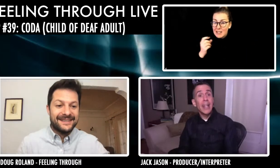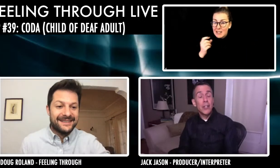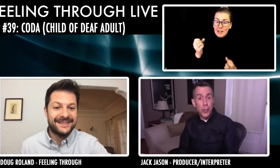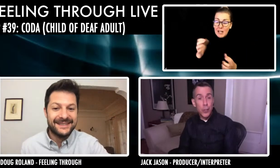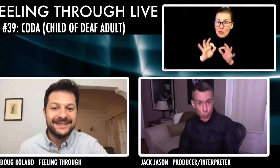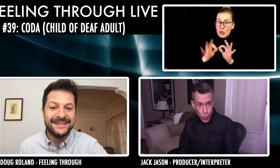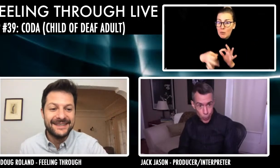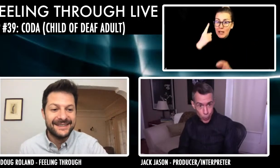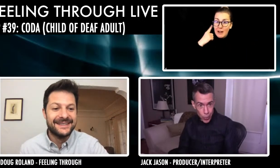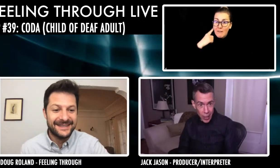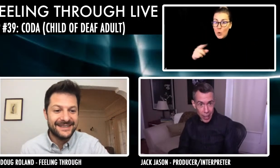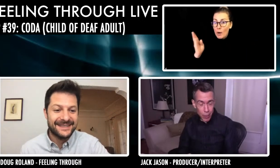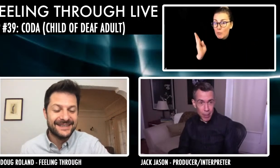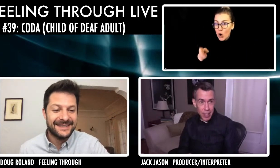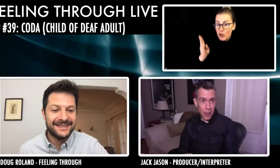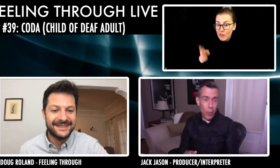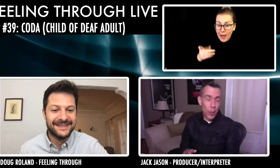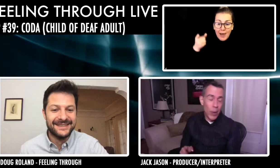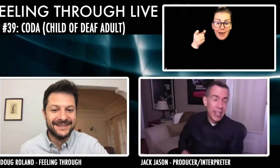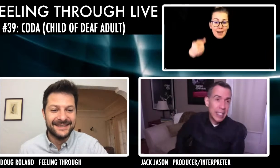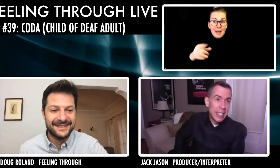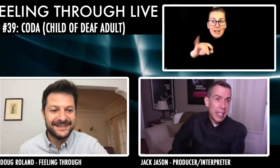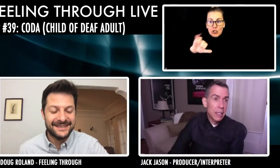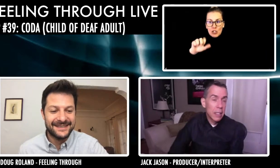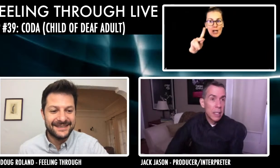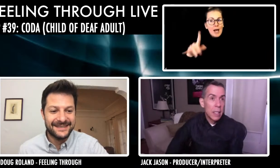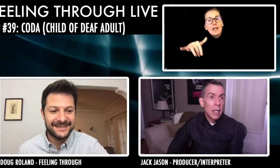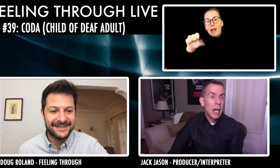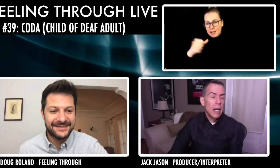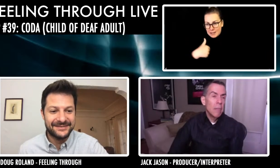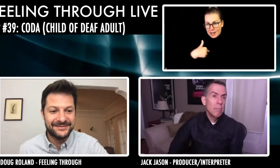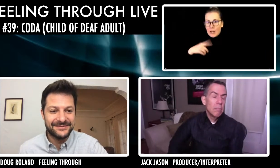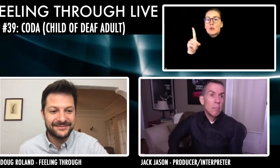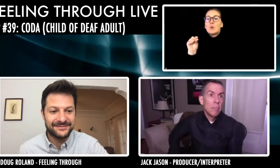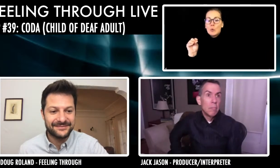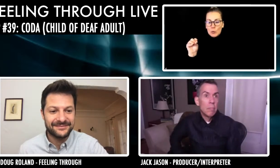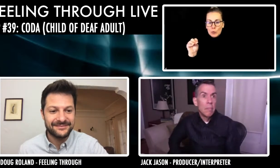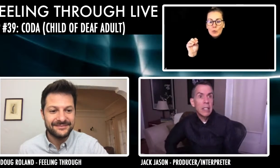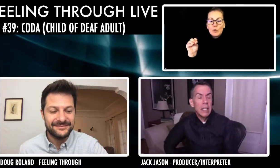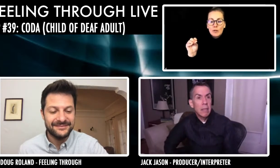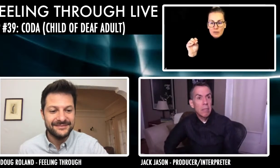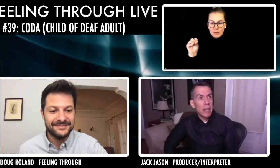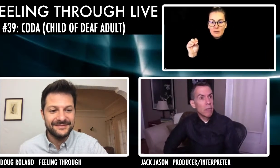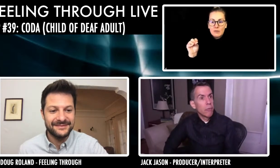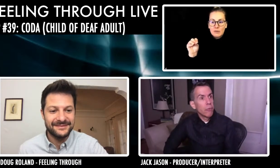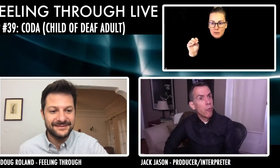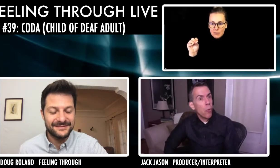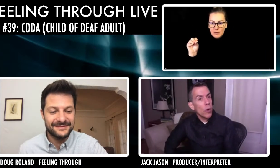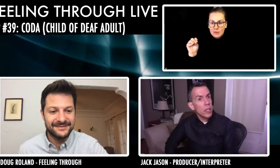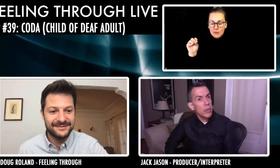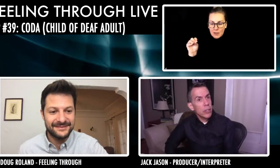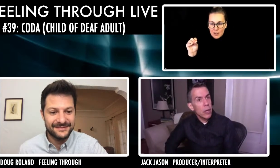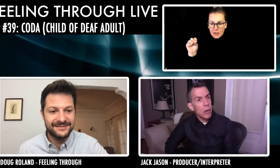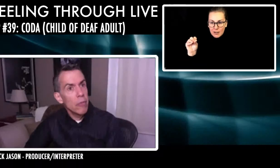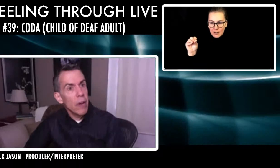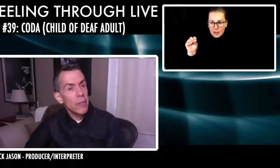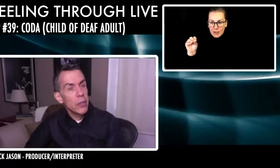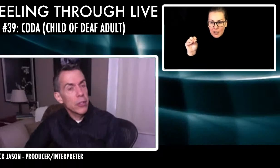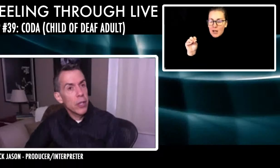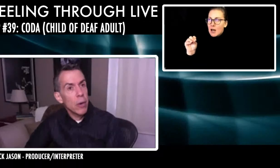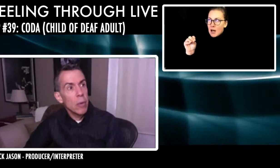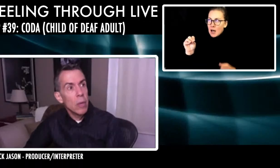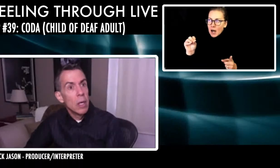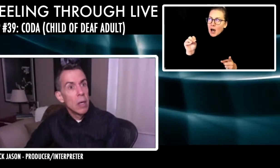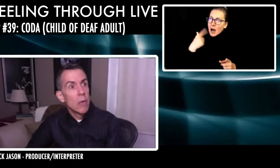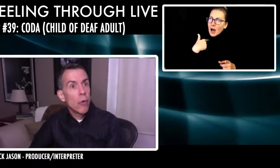I do. I do miss signing for Broadway. I did it. Um, I did it like four years ago, five